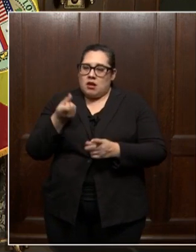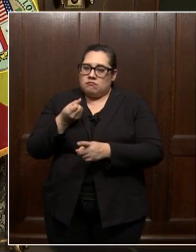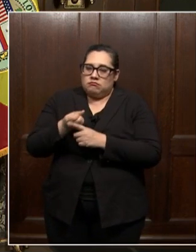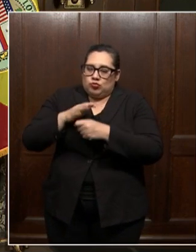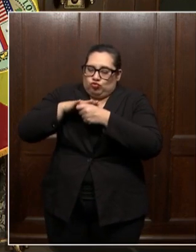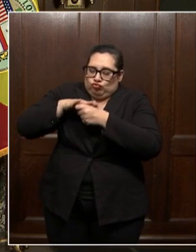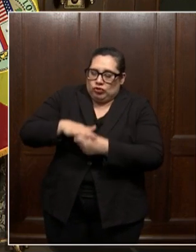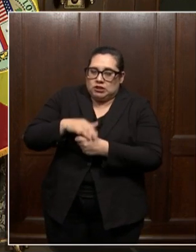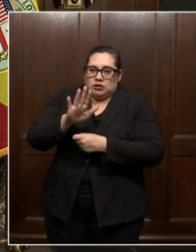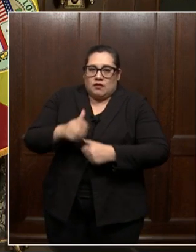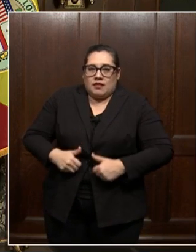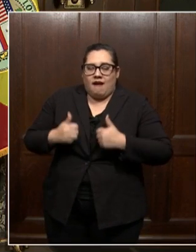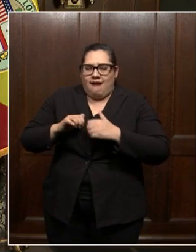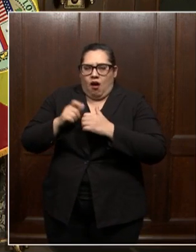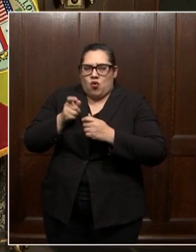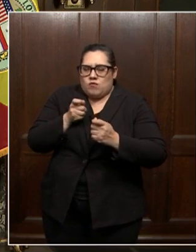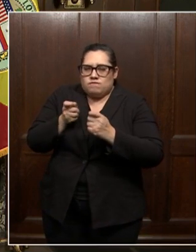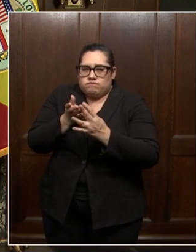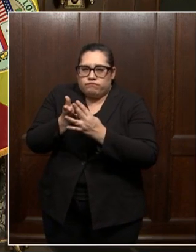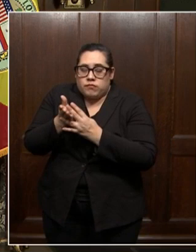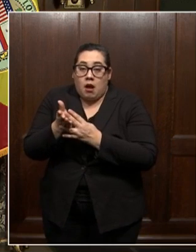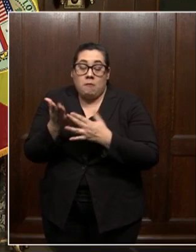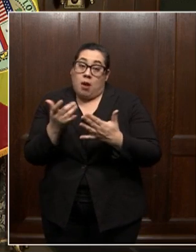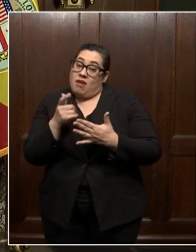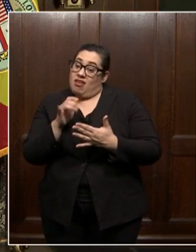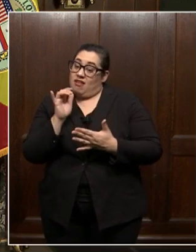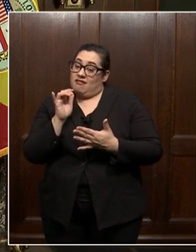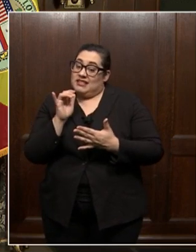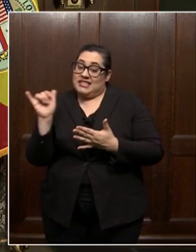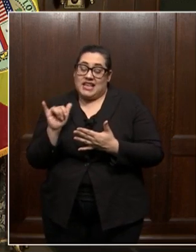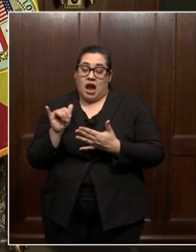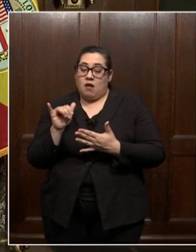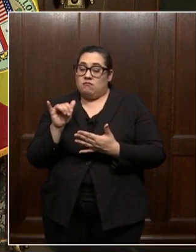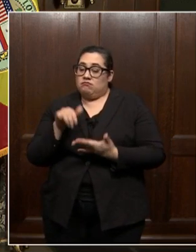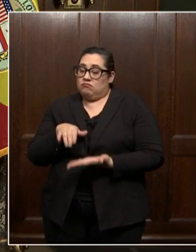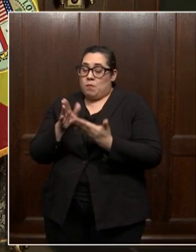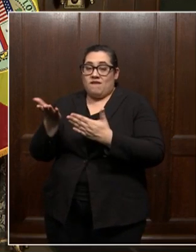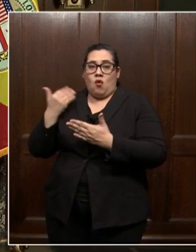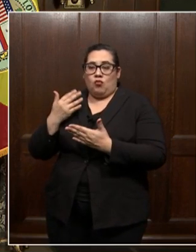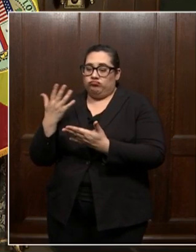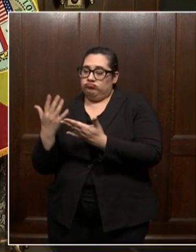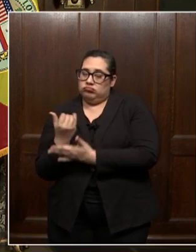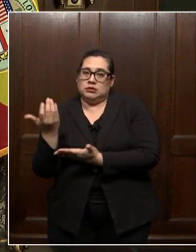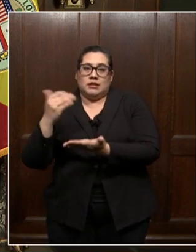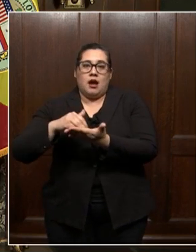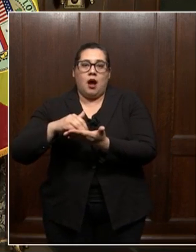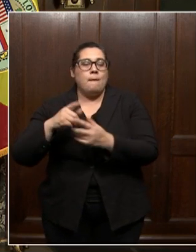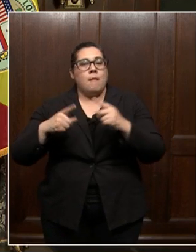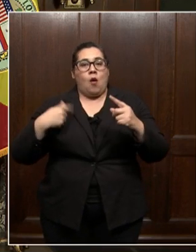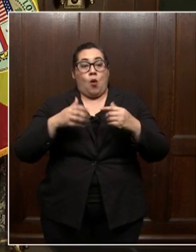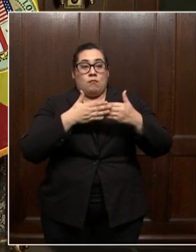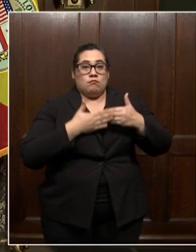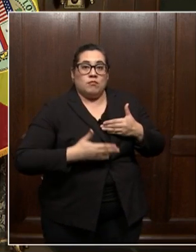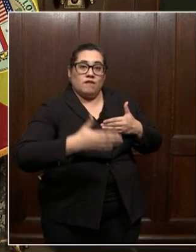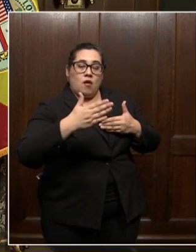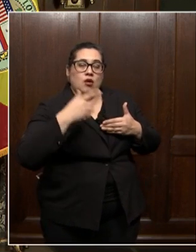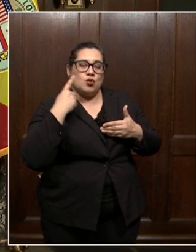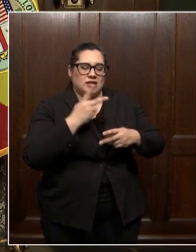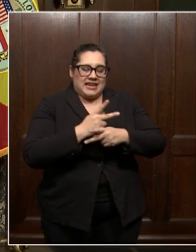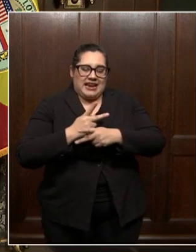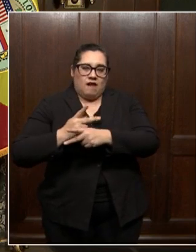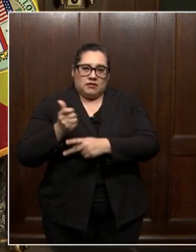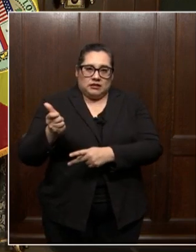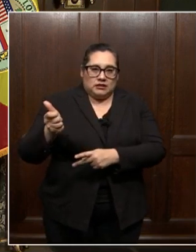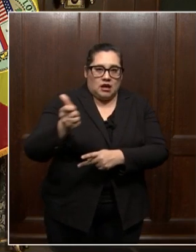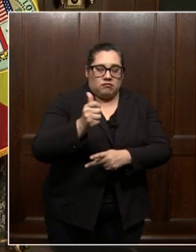stressful going on in your life. Maybe you need to call on that strategy if you've used that before. But as we move forward to take care of